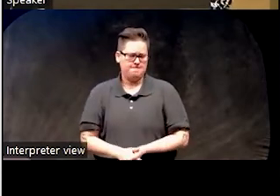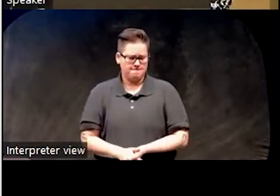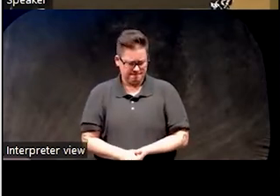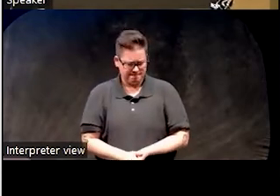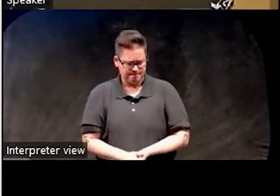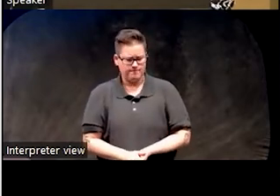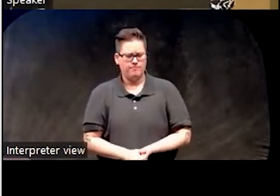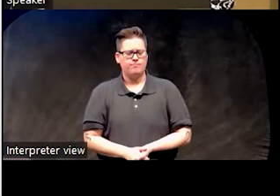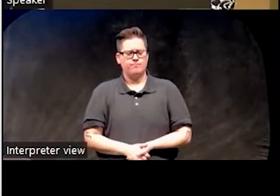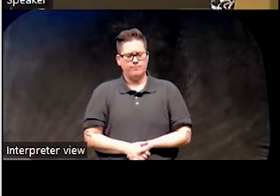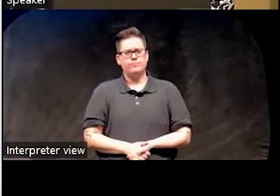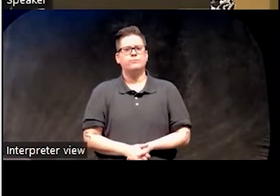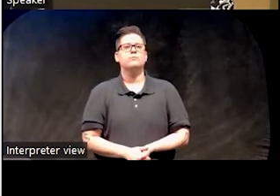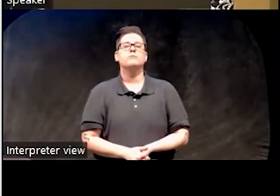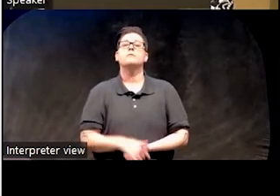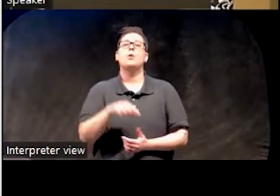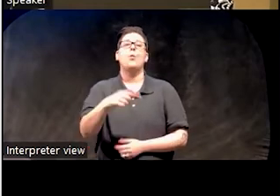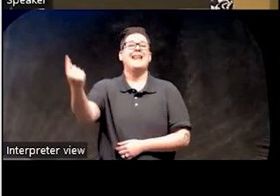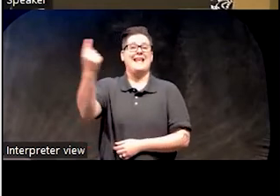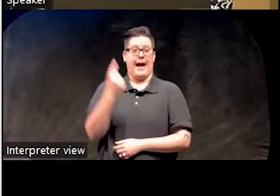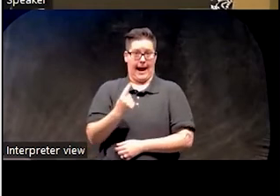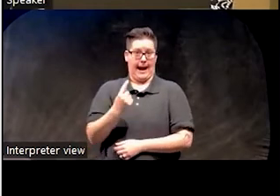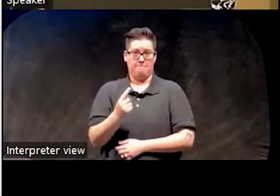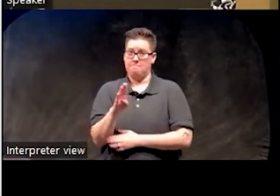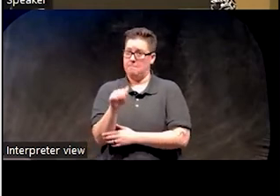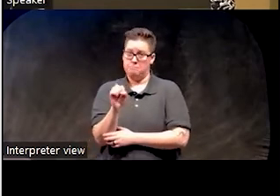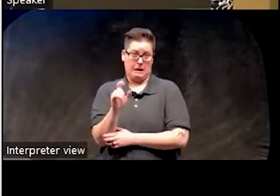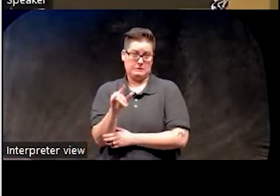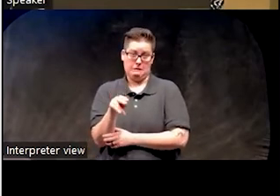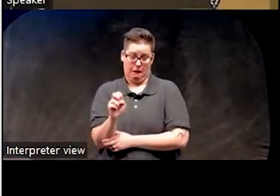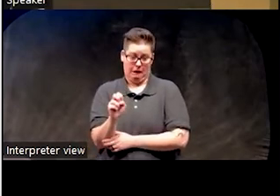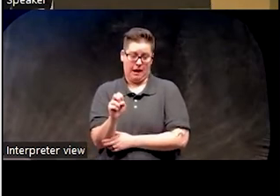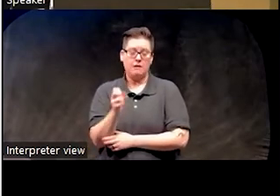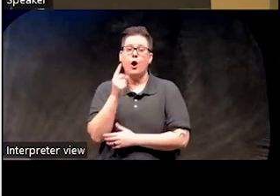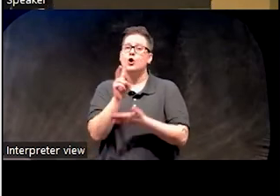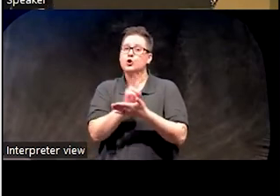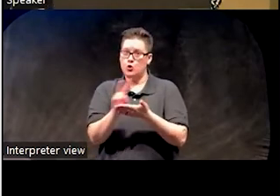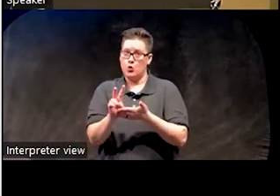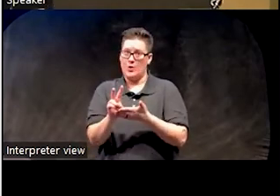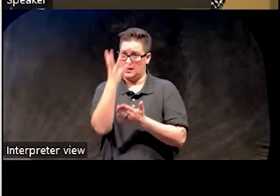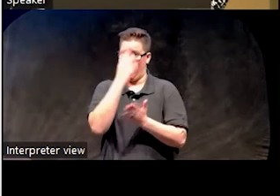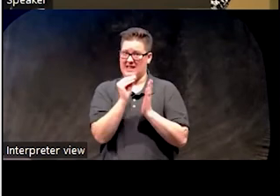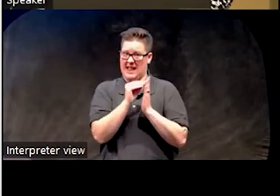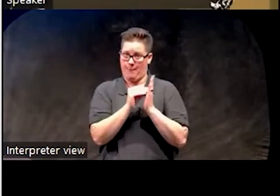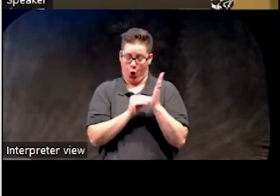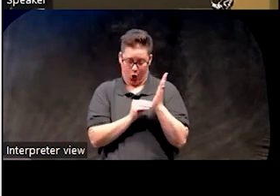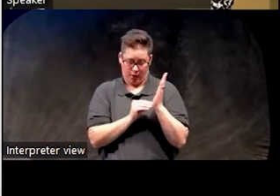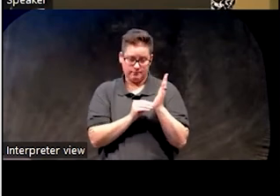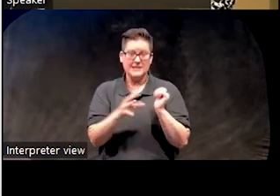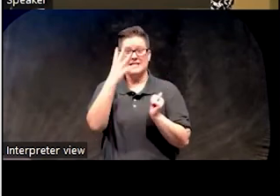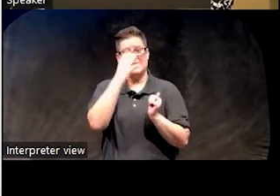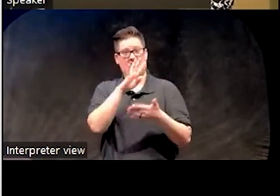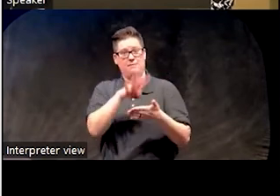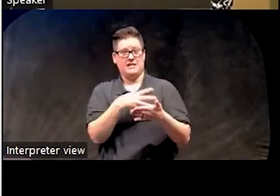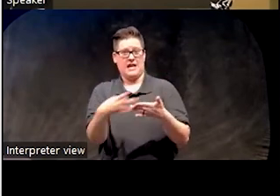So in terms of how he came in at baseline, he, this is two weeks worth of sleep logs. His sleep